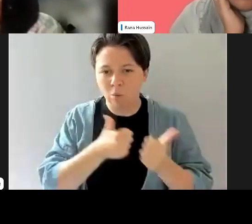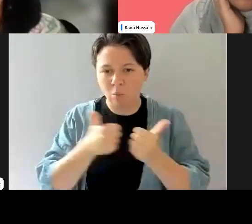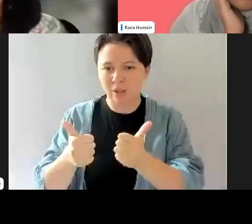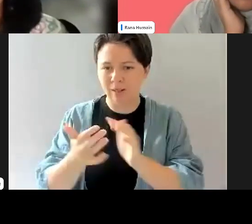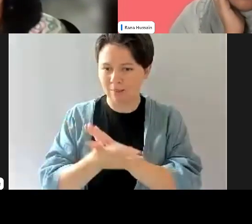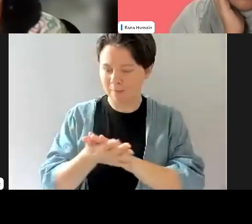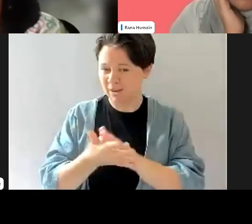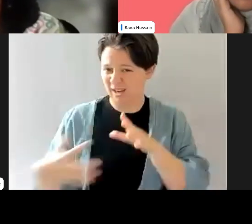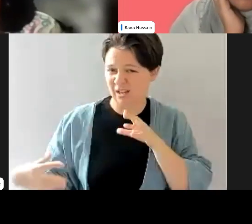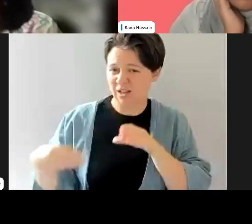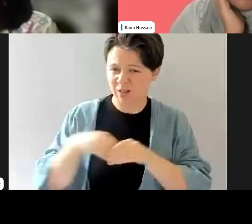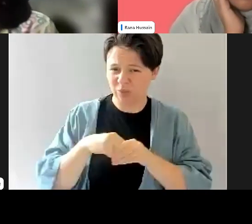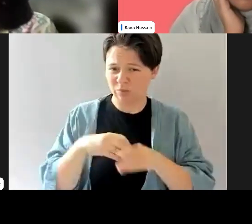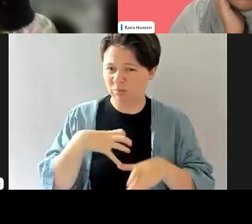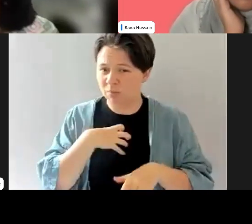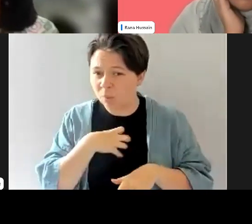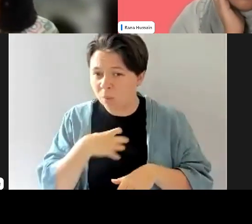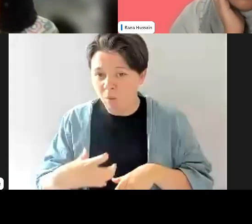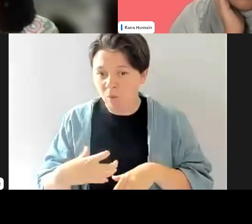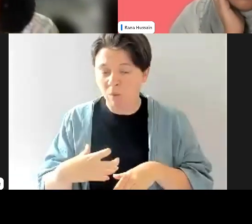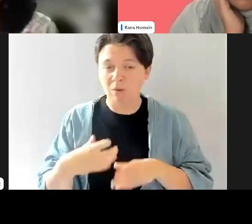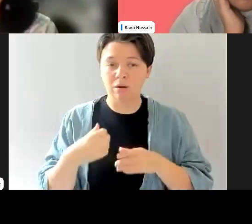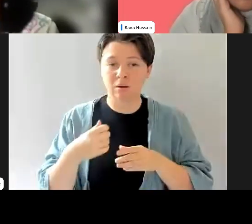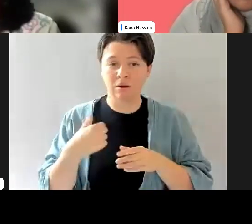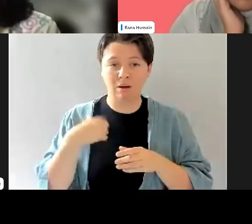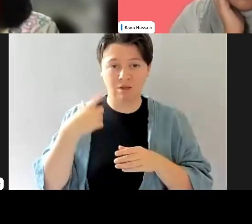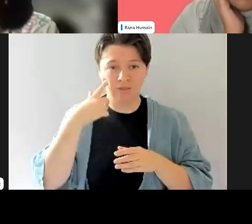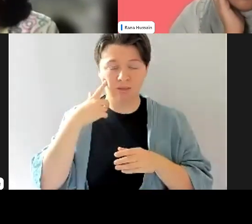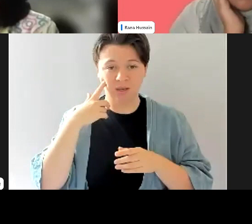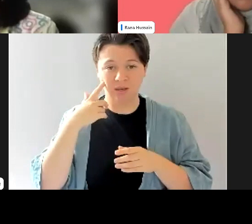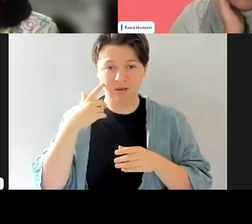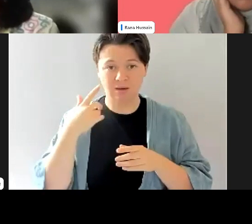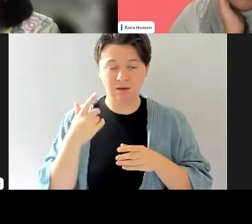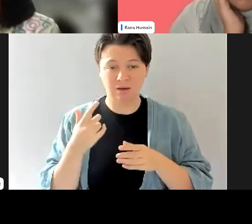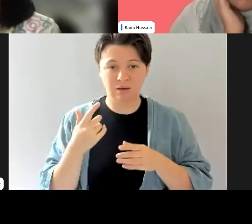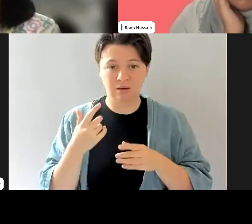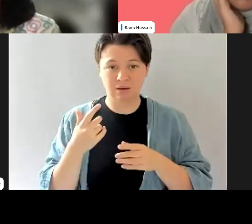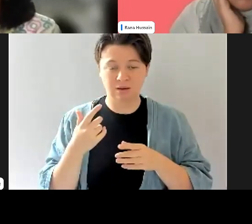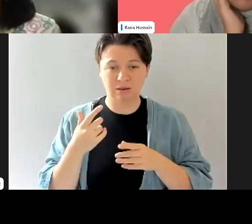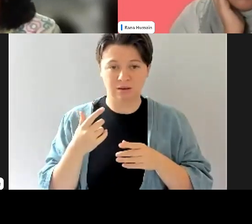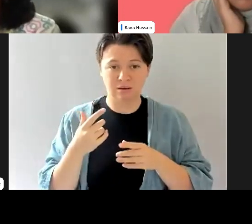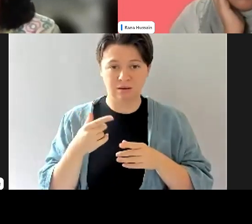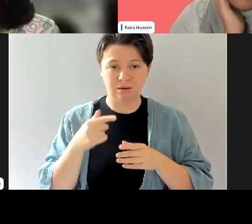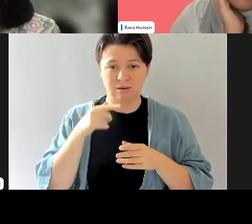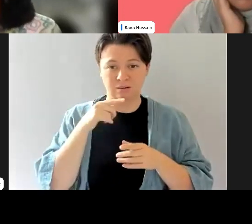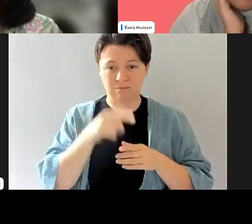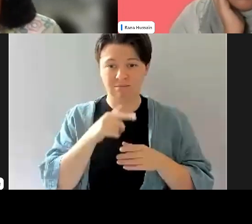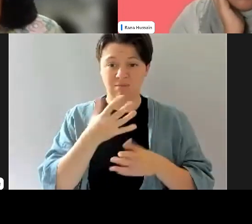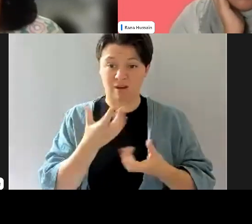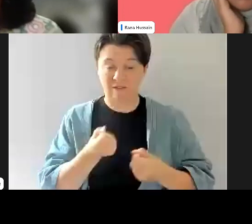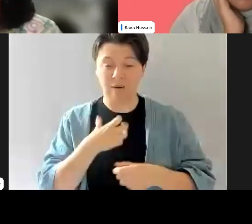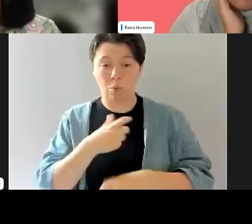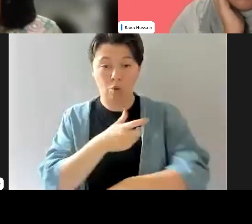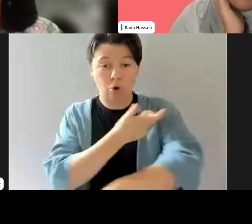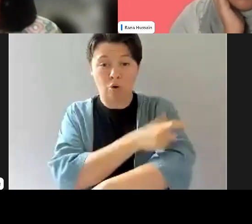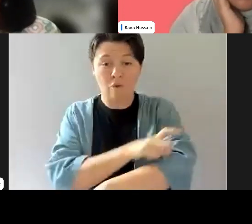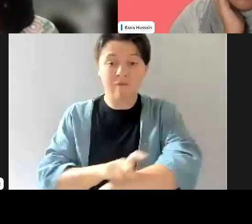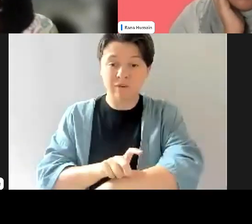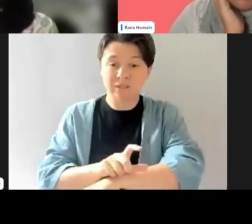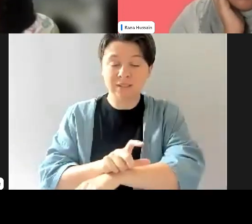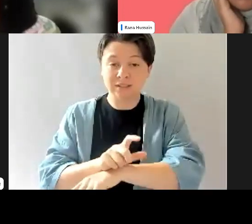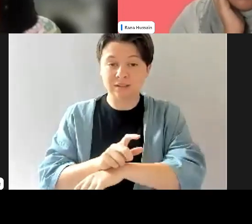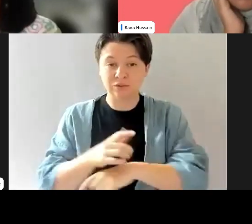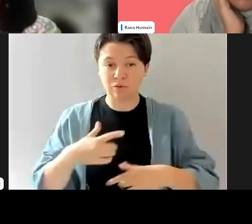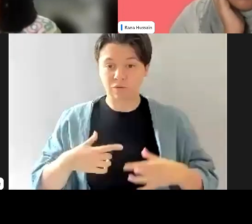in, in, in the fabric of the sport. And I think that will ultimately result in them having more confidence and being part of, you know, mainstream,